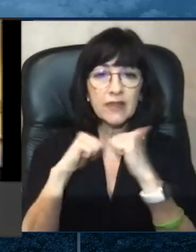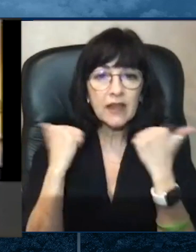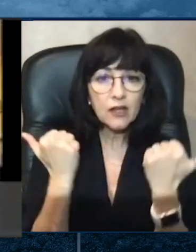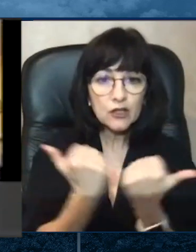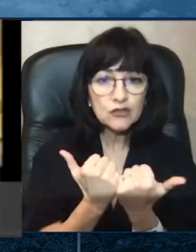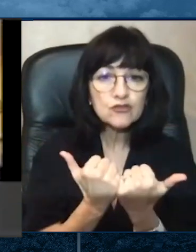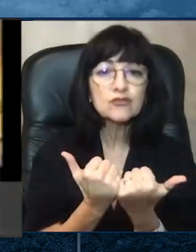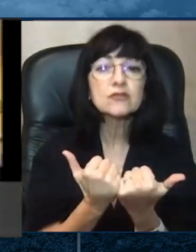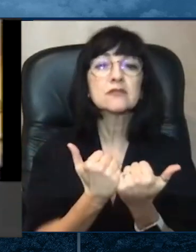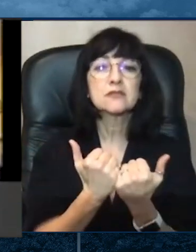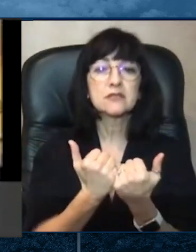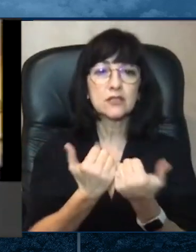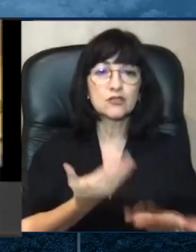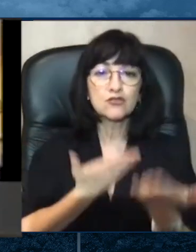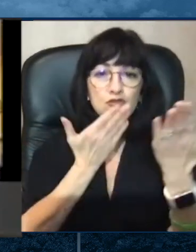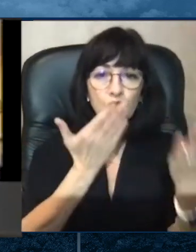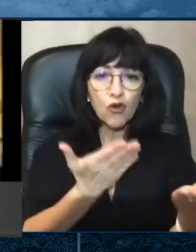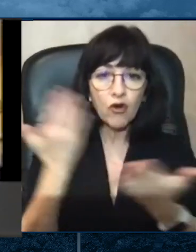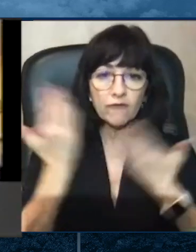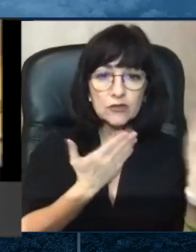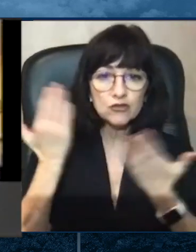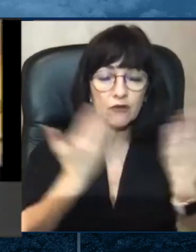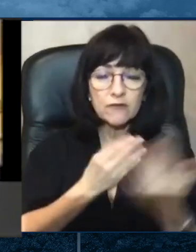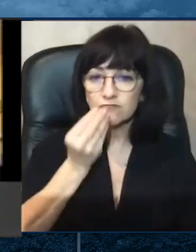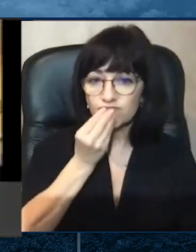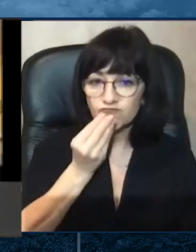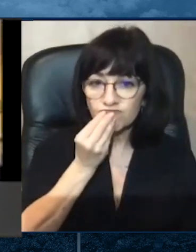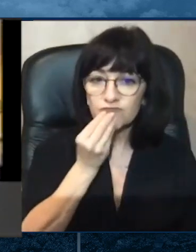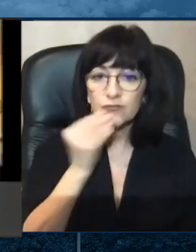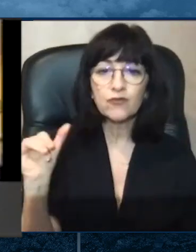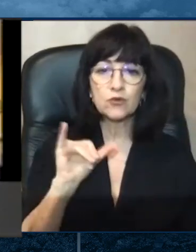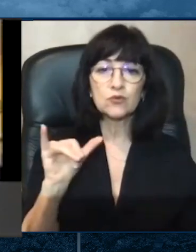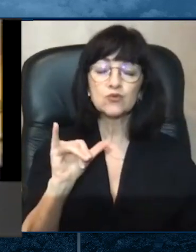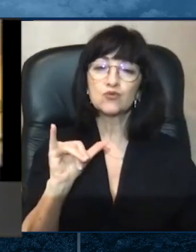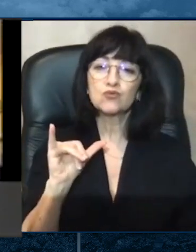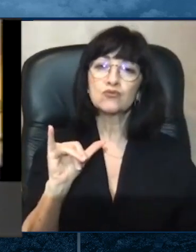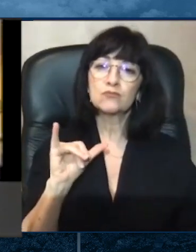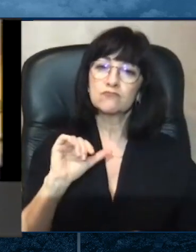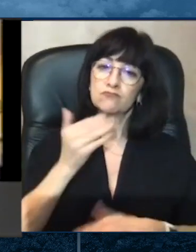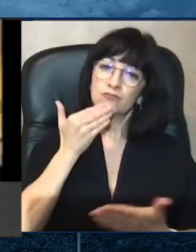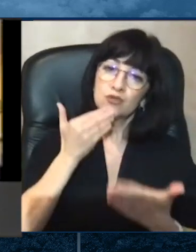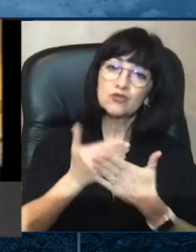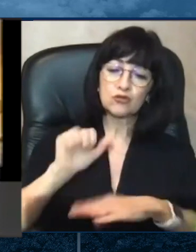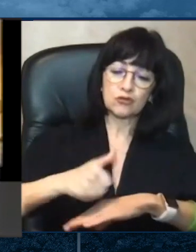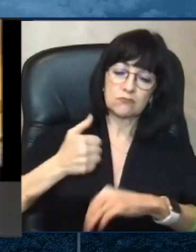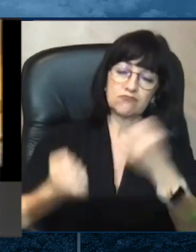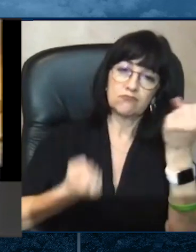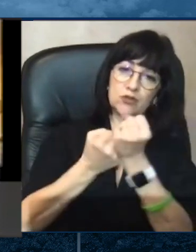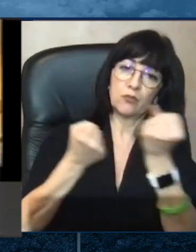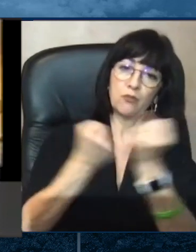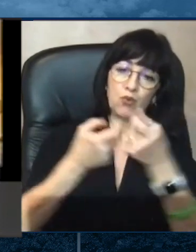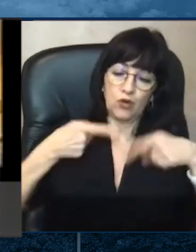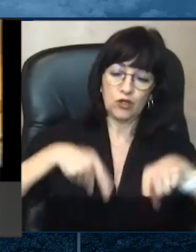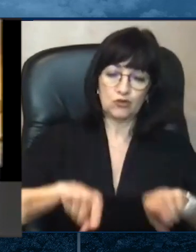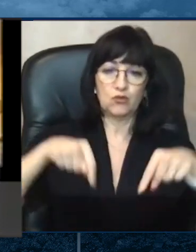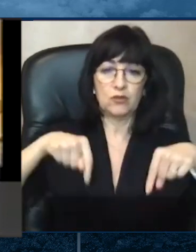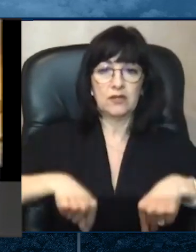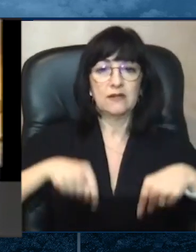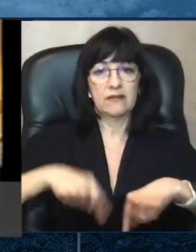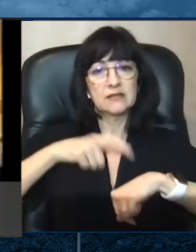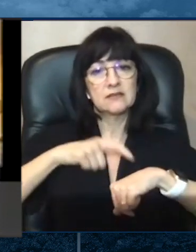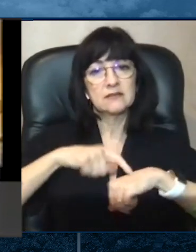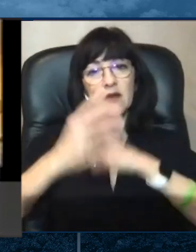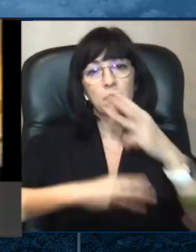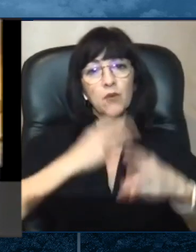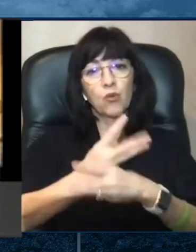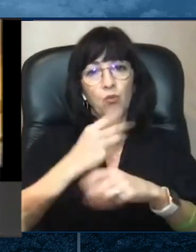in their support system through this crisis. Bilingual education materials under coronavirus is